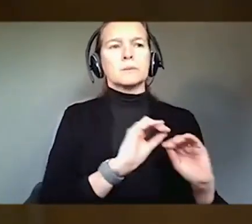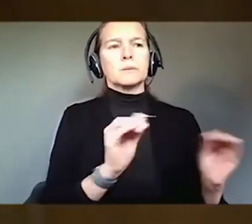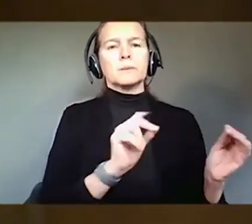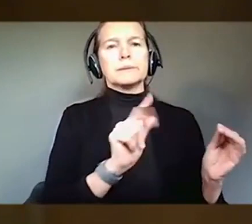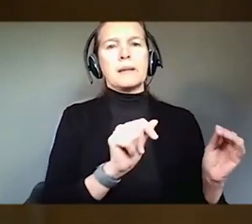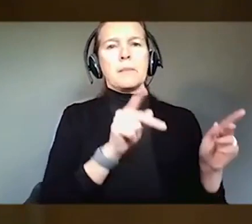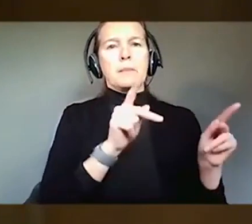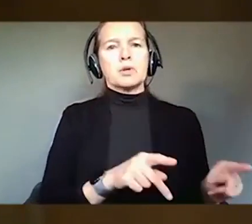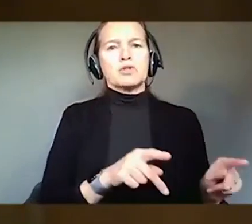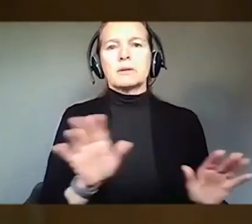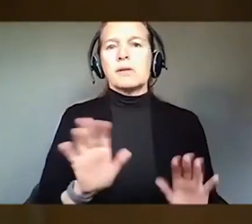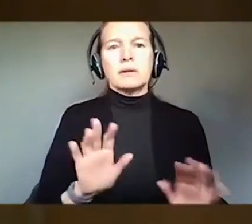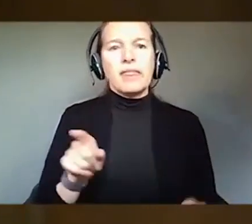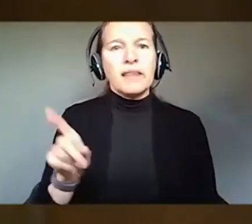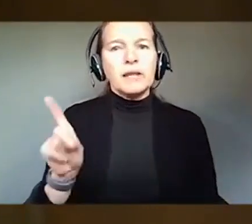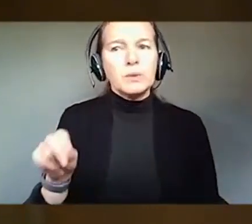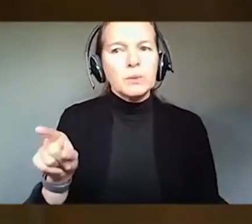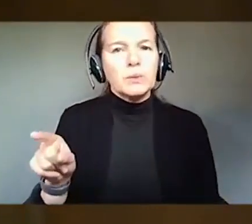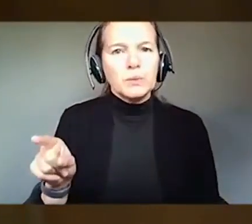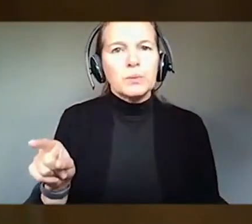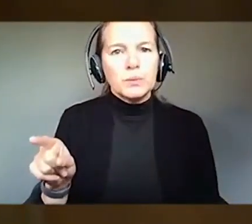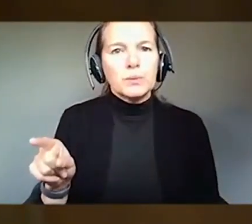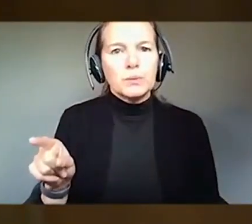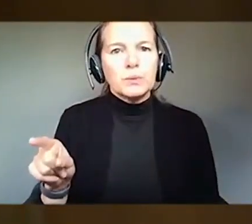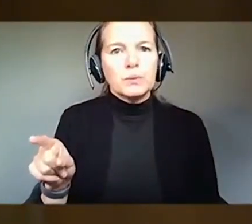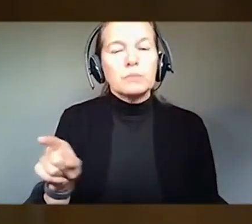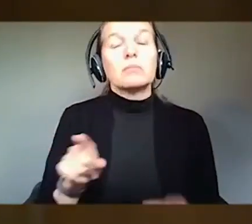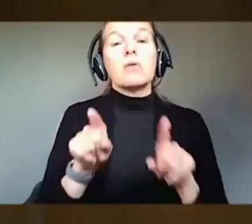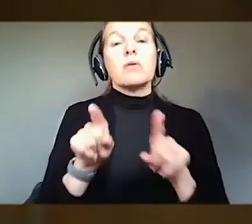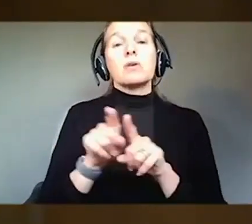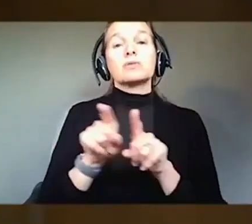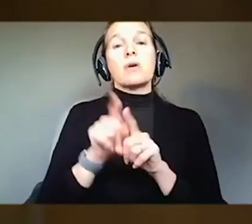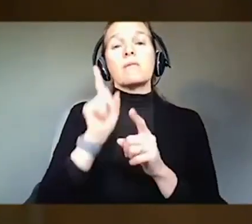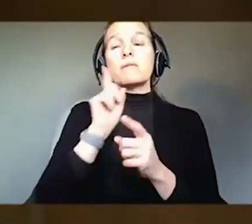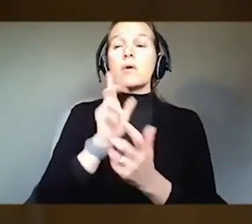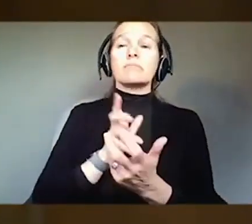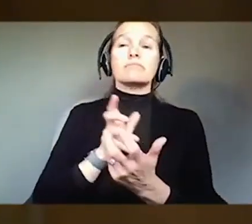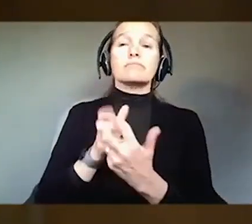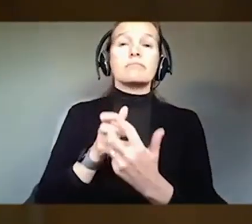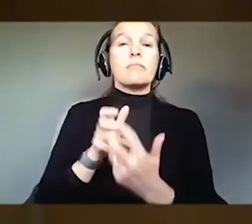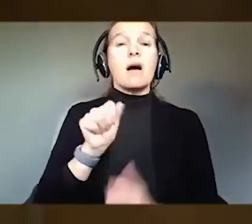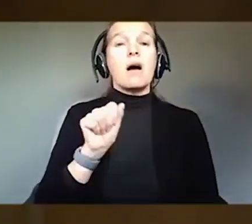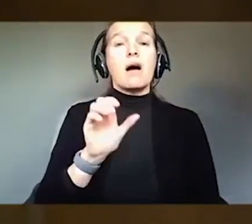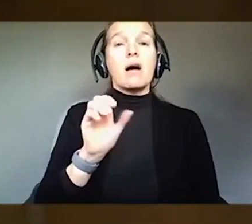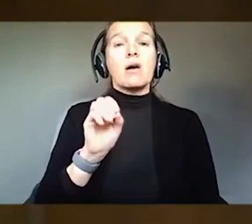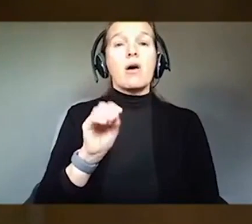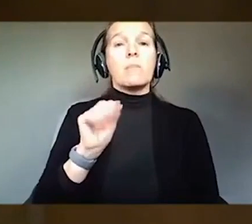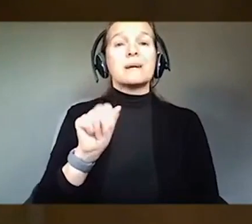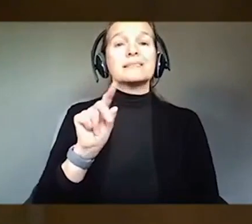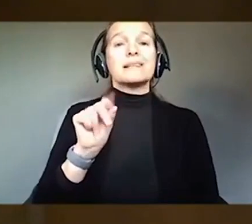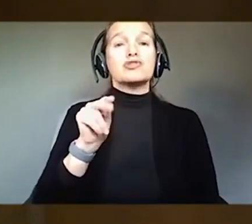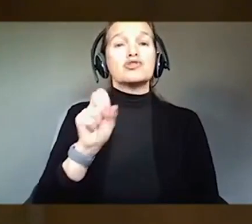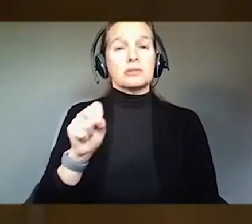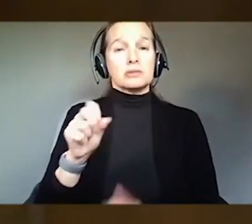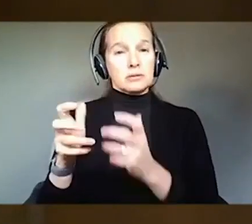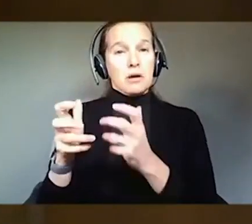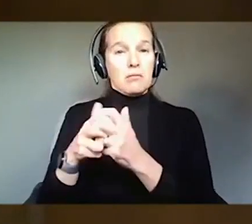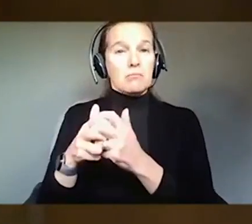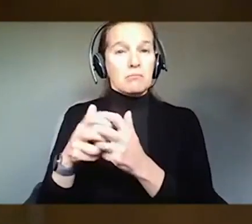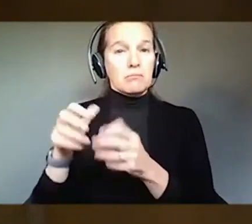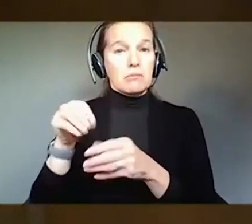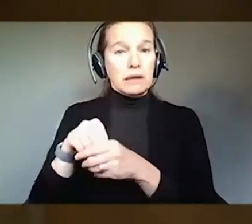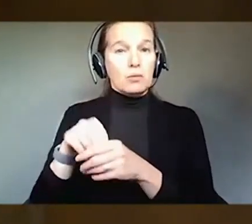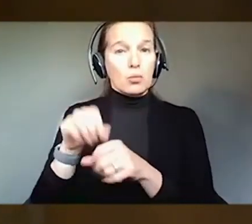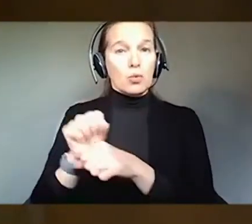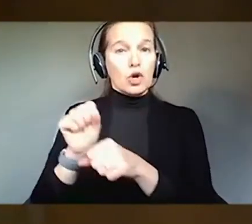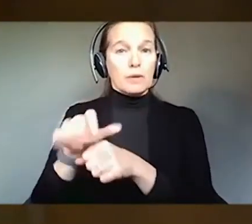I believe also that when it comes to accommodations on the site, in the workplace, I